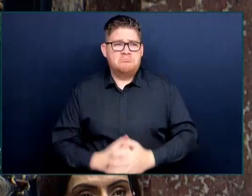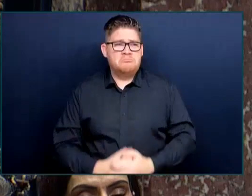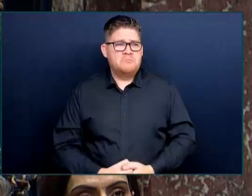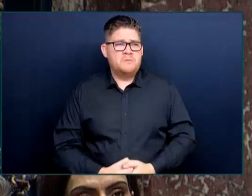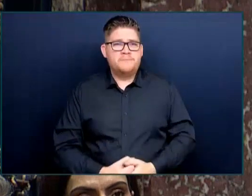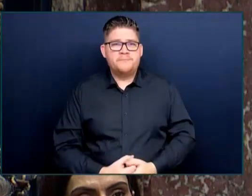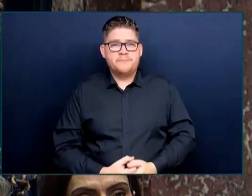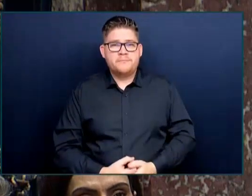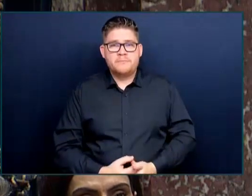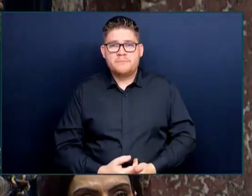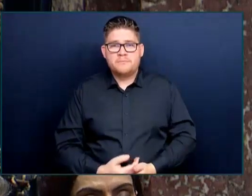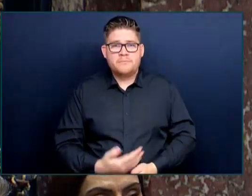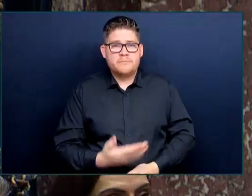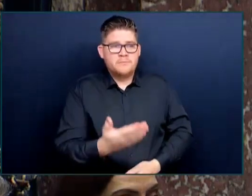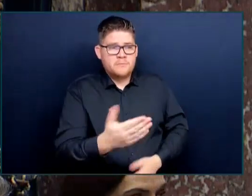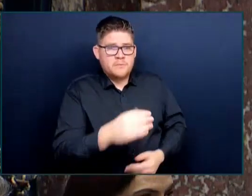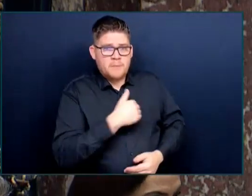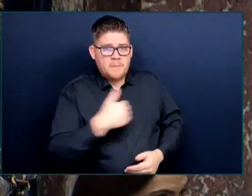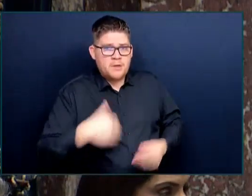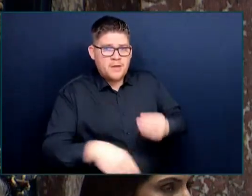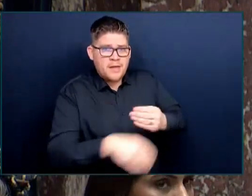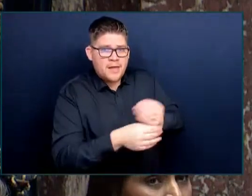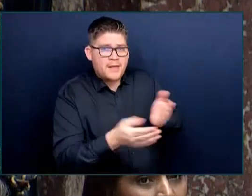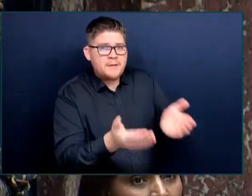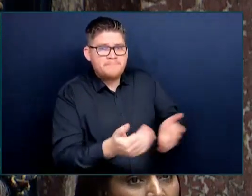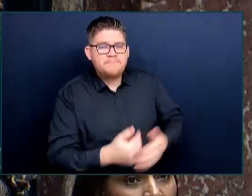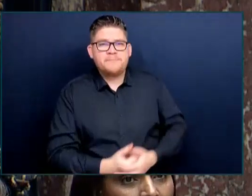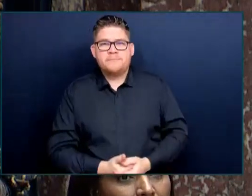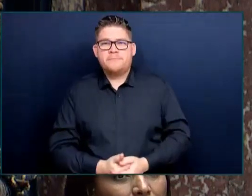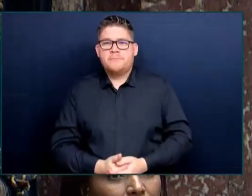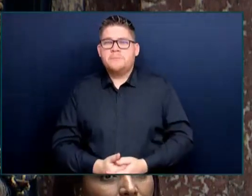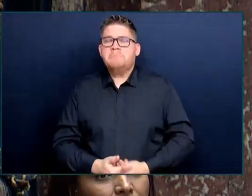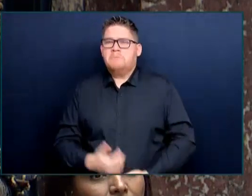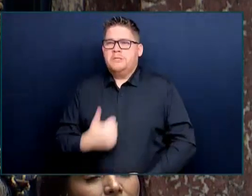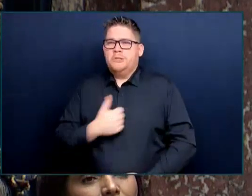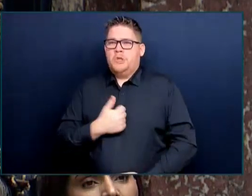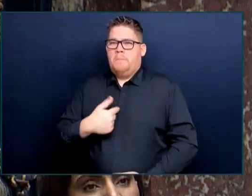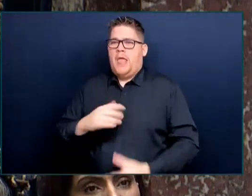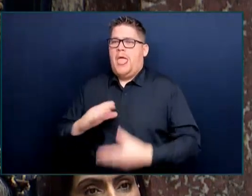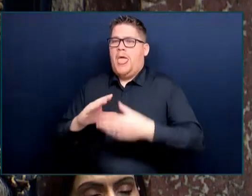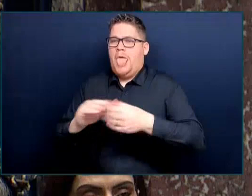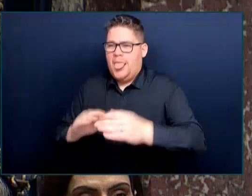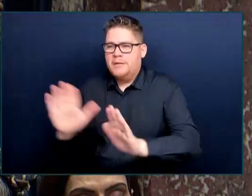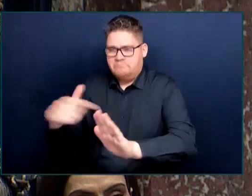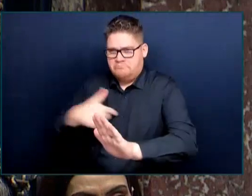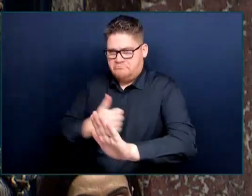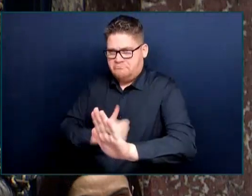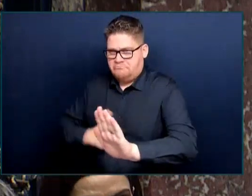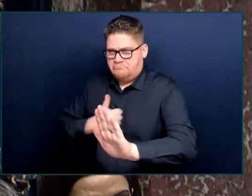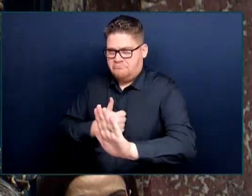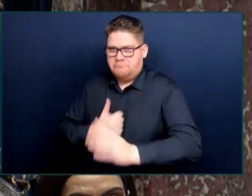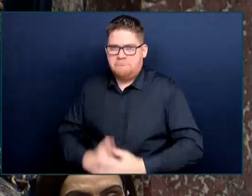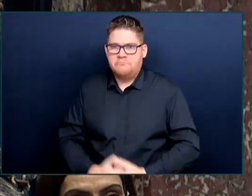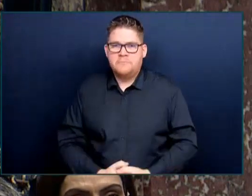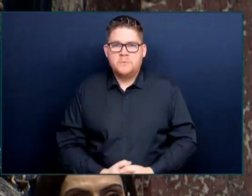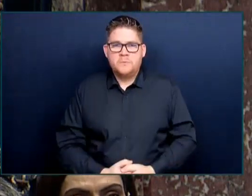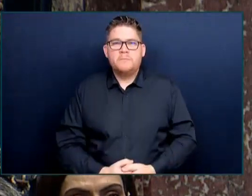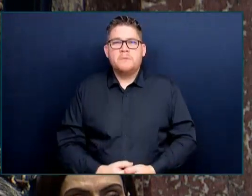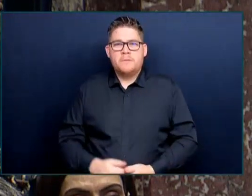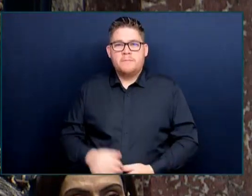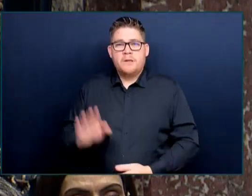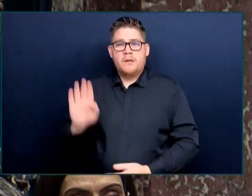It is essentially the same response that the Premier gave us last fall, that we are going to be meeting our